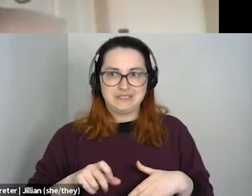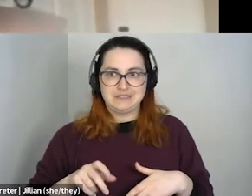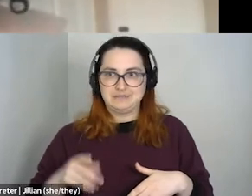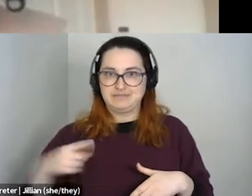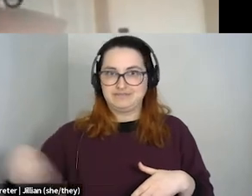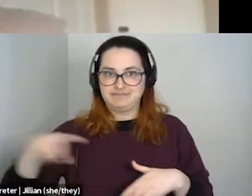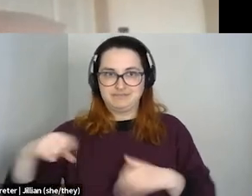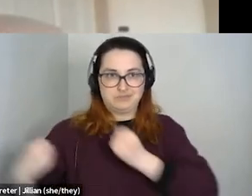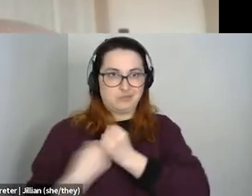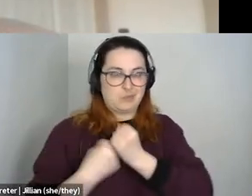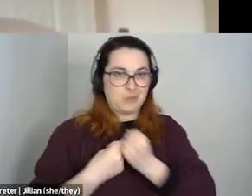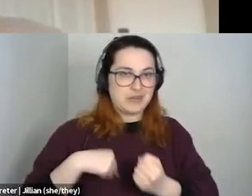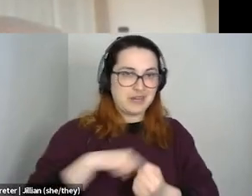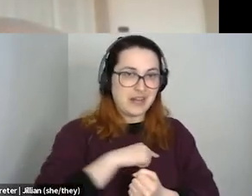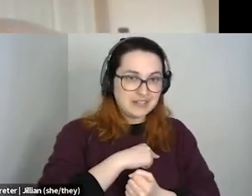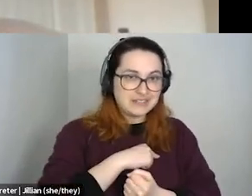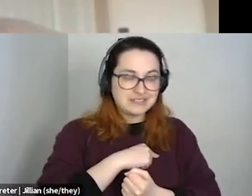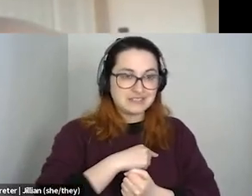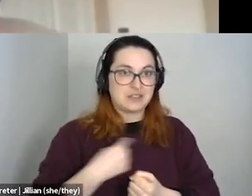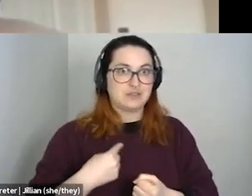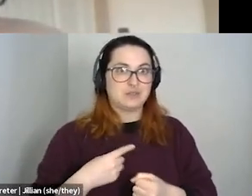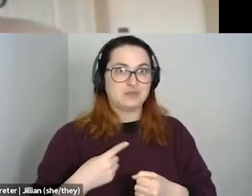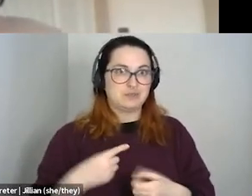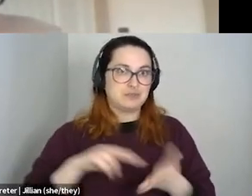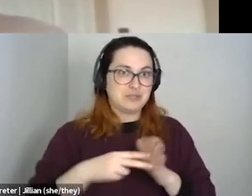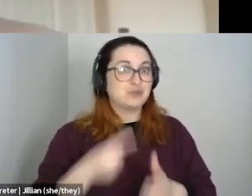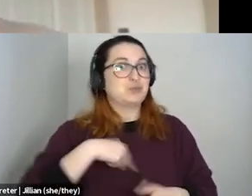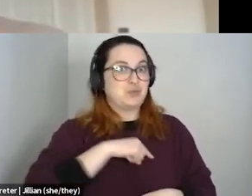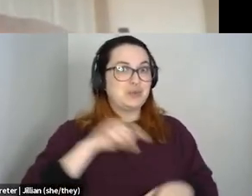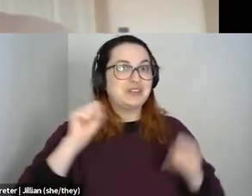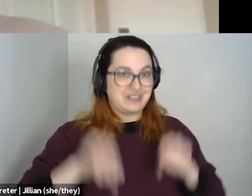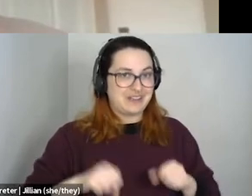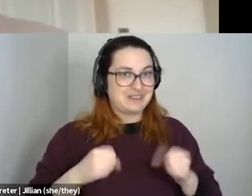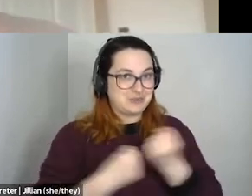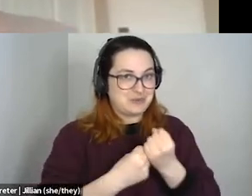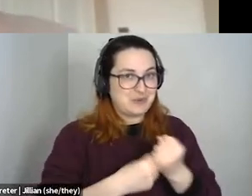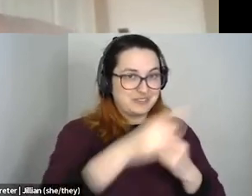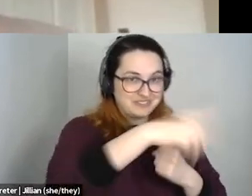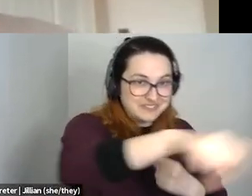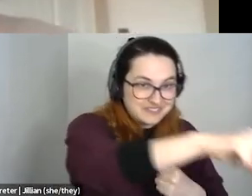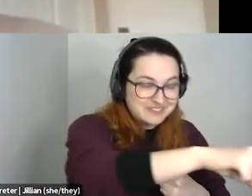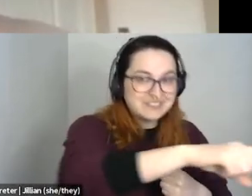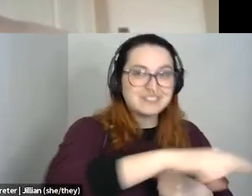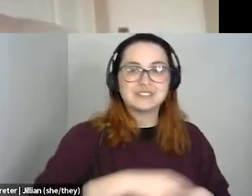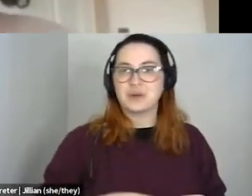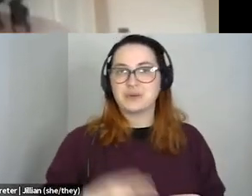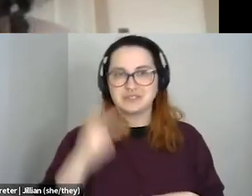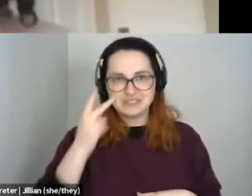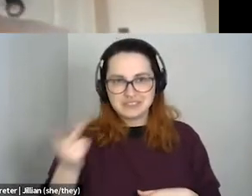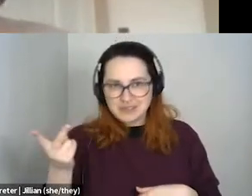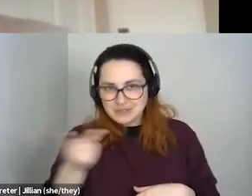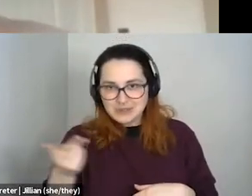who can support us in order to support others. And I think that's very important. And I hope, you know, you're both finding ways to like